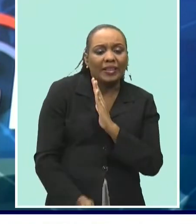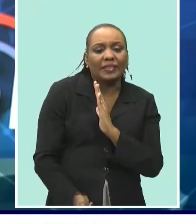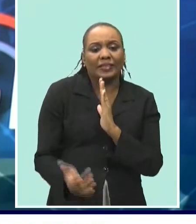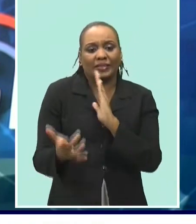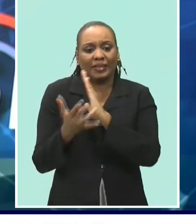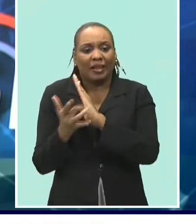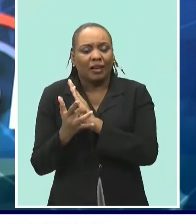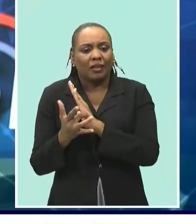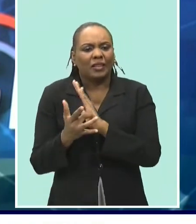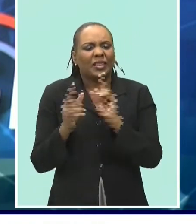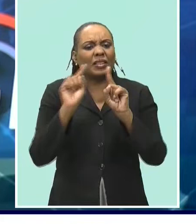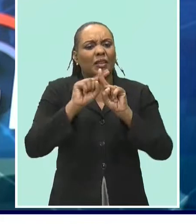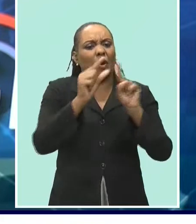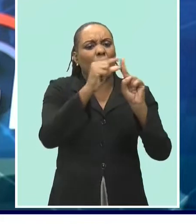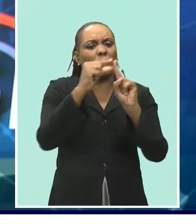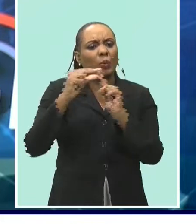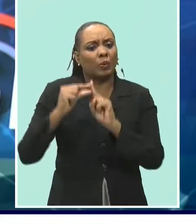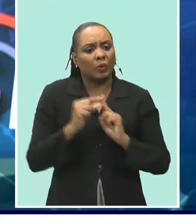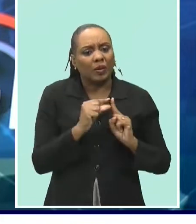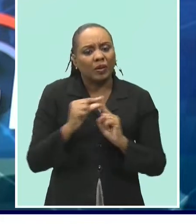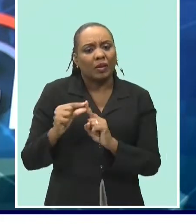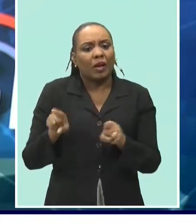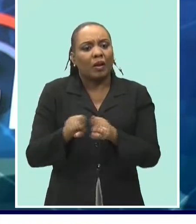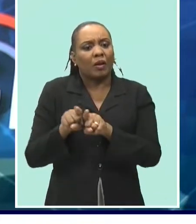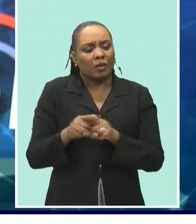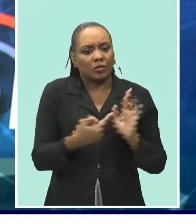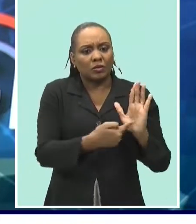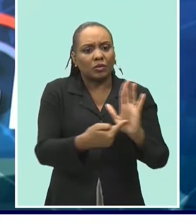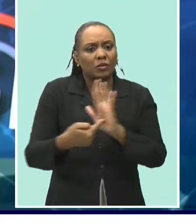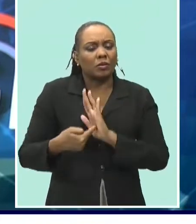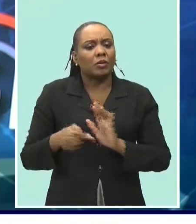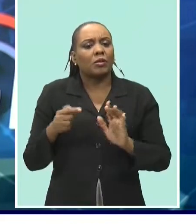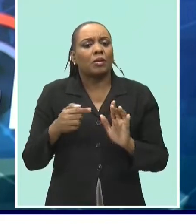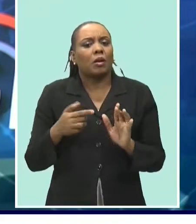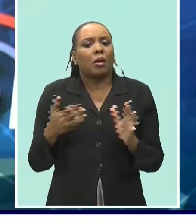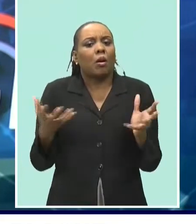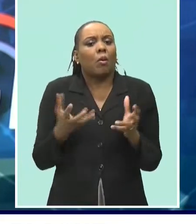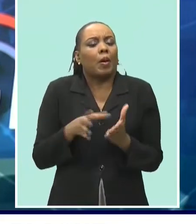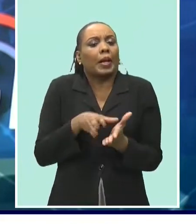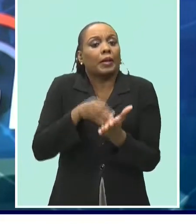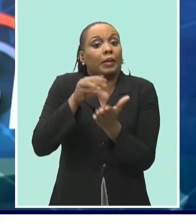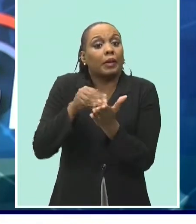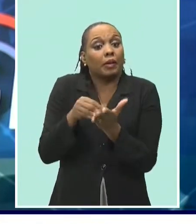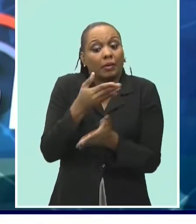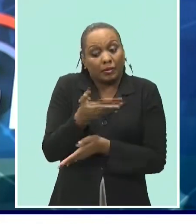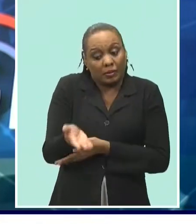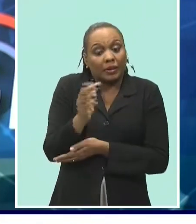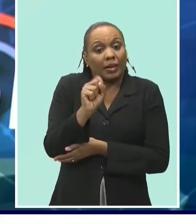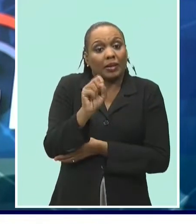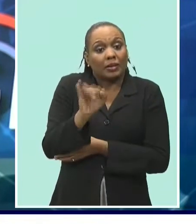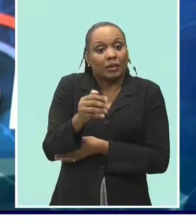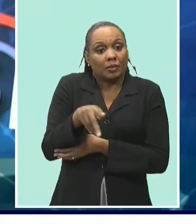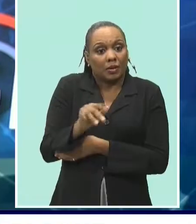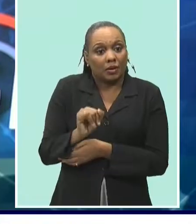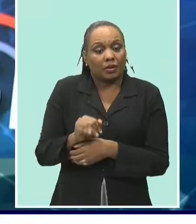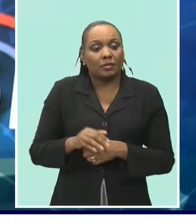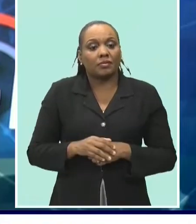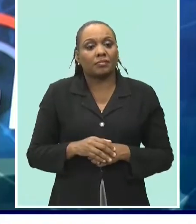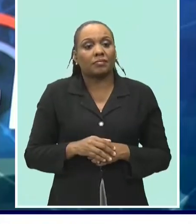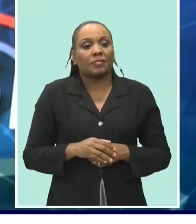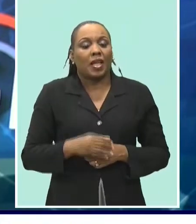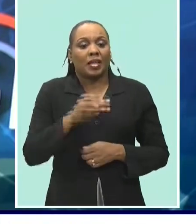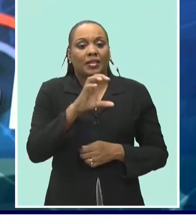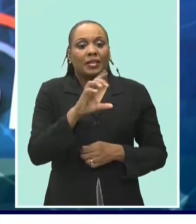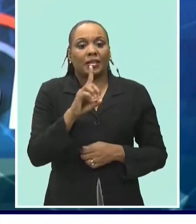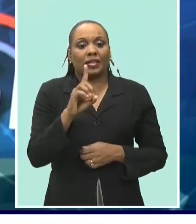to name a few it also highlights disciplines within each division of the institute the mural was sponsored by the caribbean development bank and unveiled by